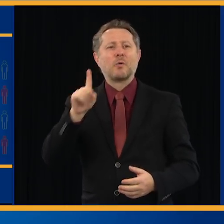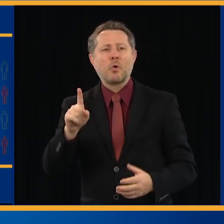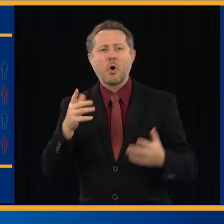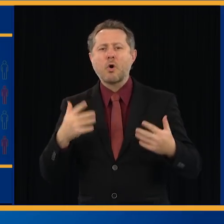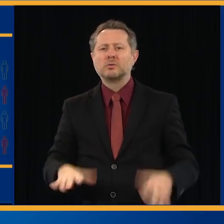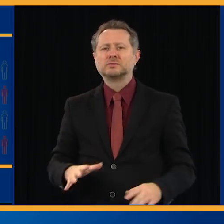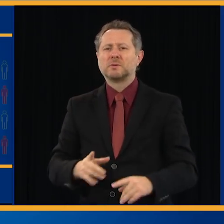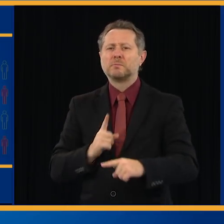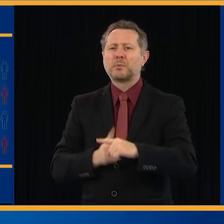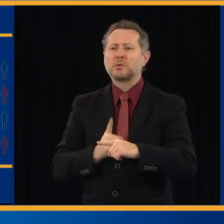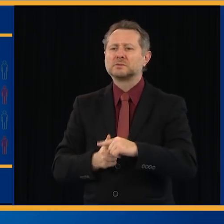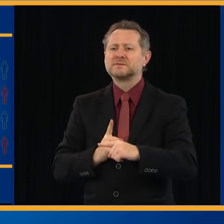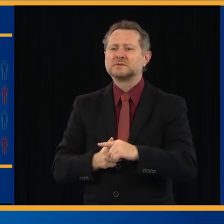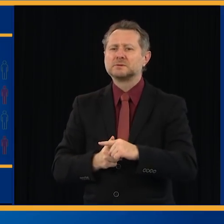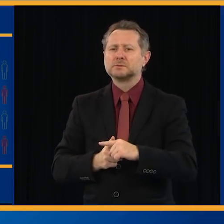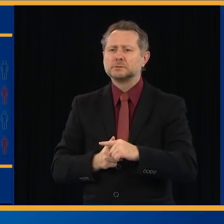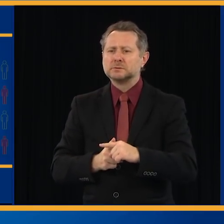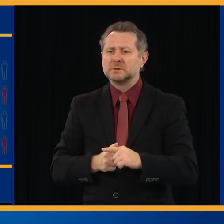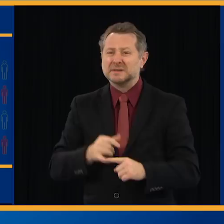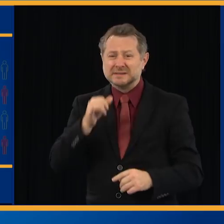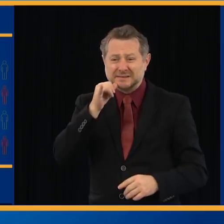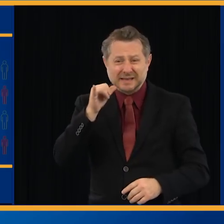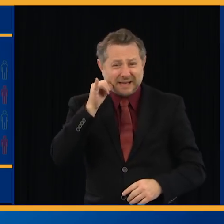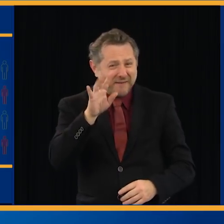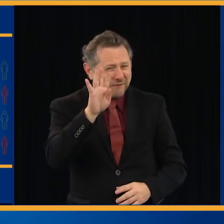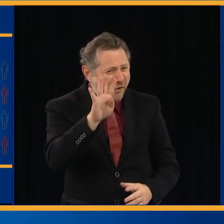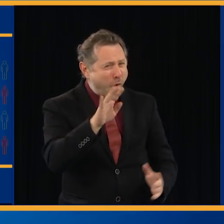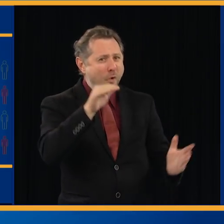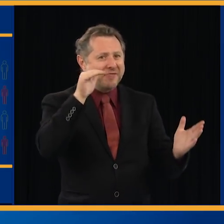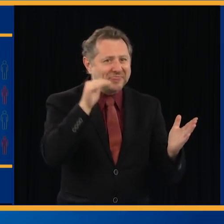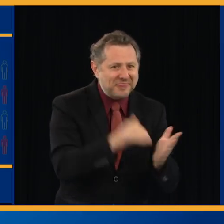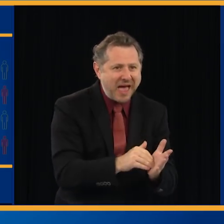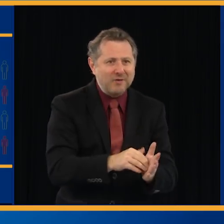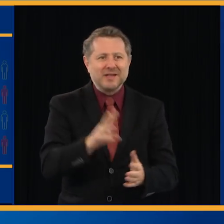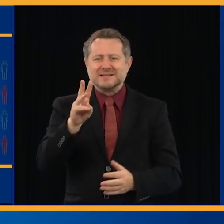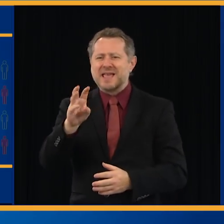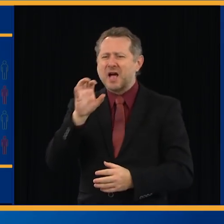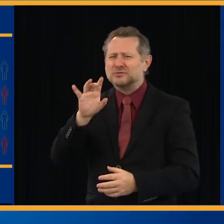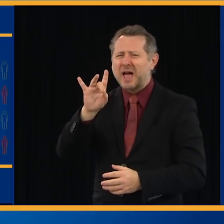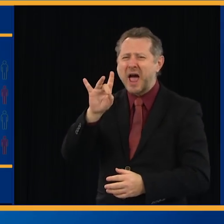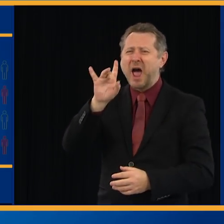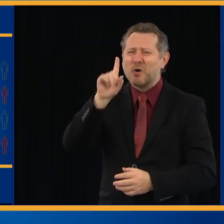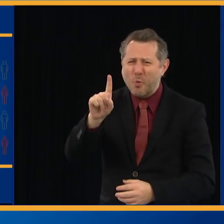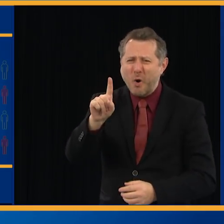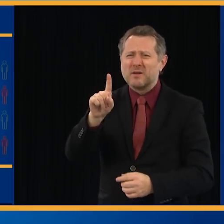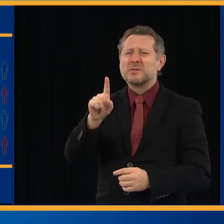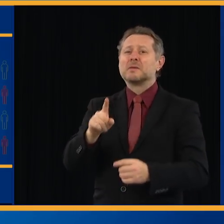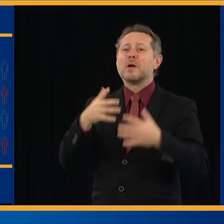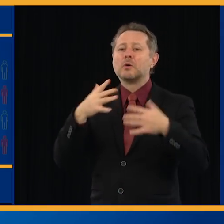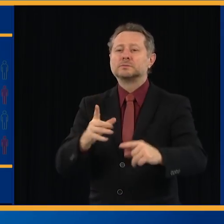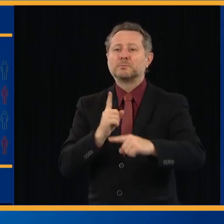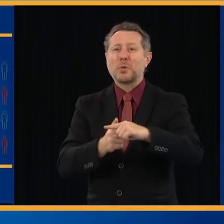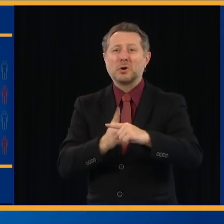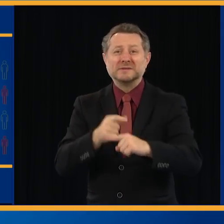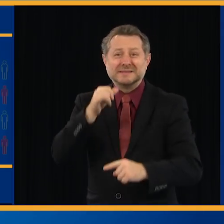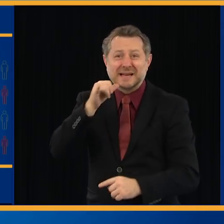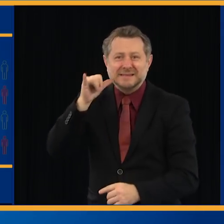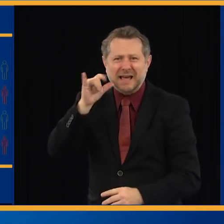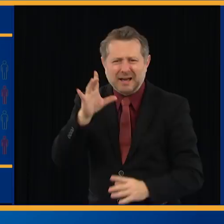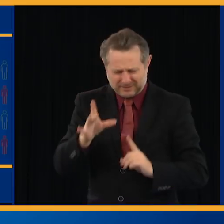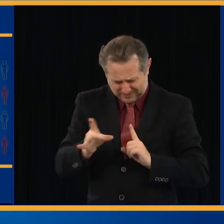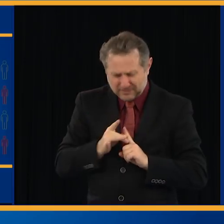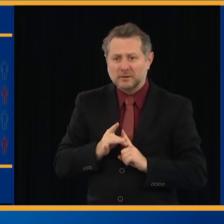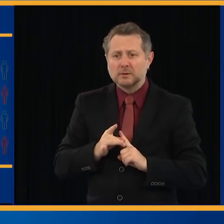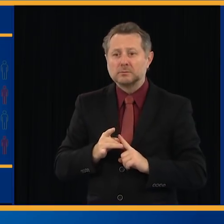,681 people were positive. How do you now communicate